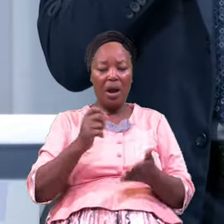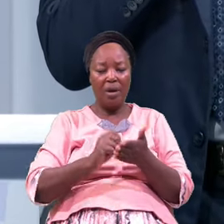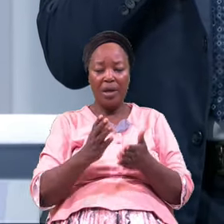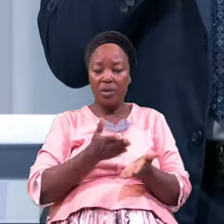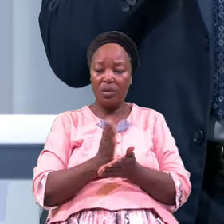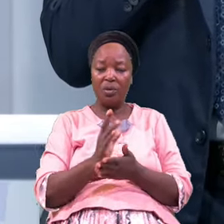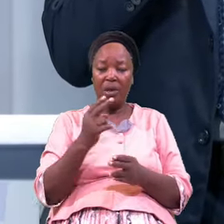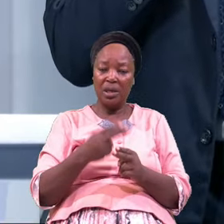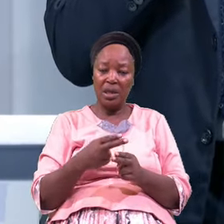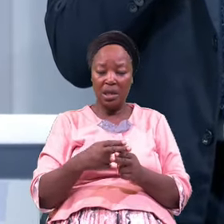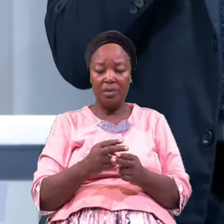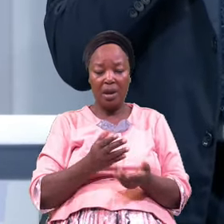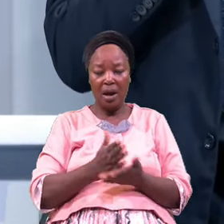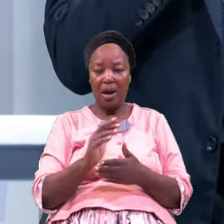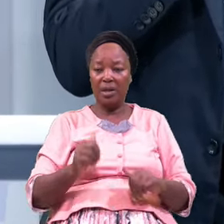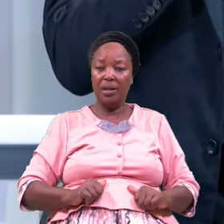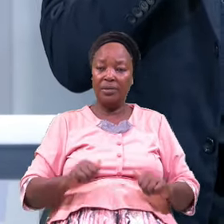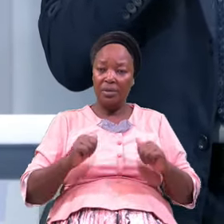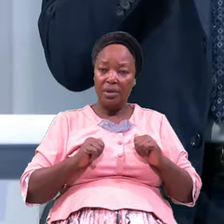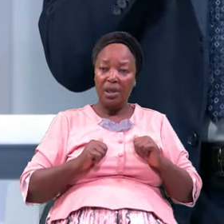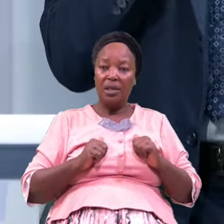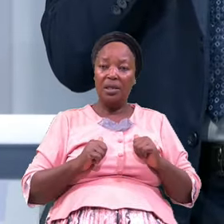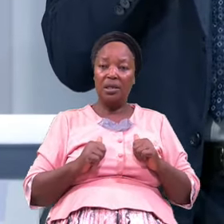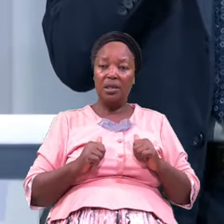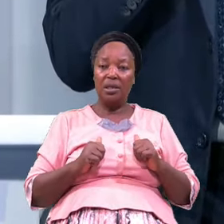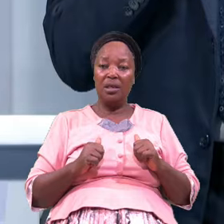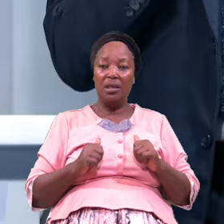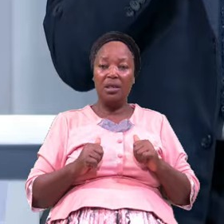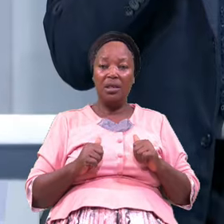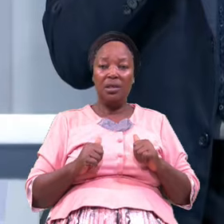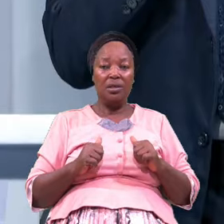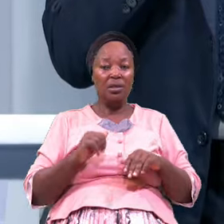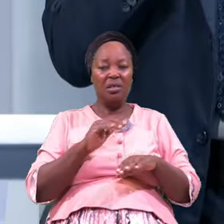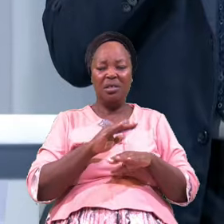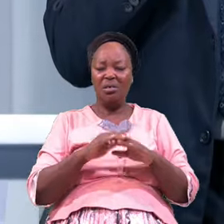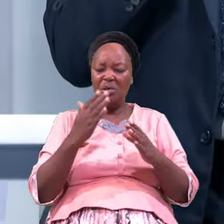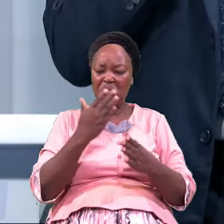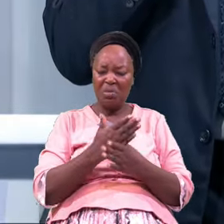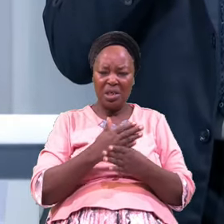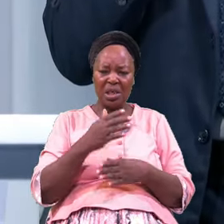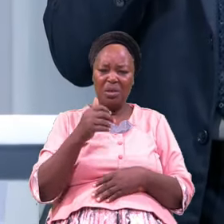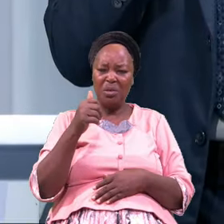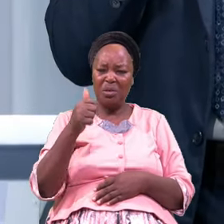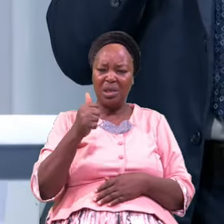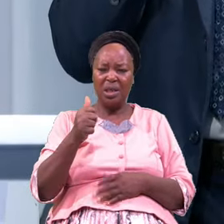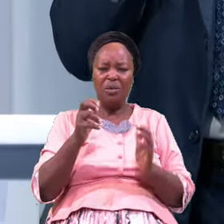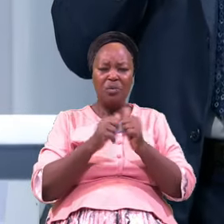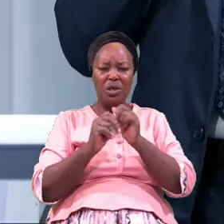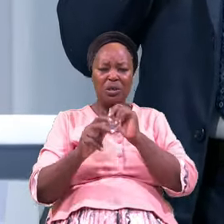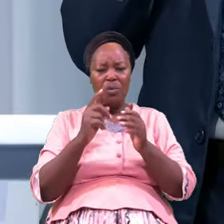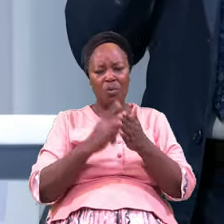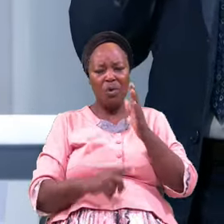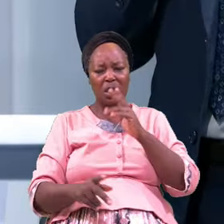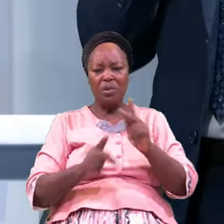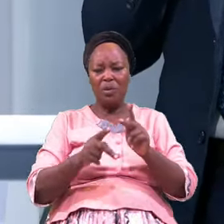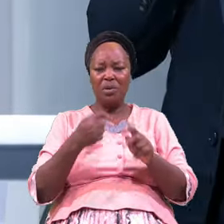Give The Right Address Don't Mind About Anything People Have Told You In The Past They May